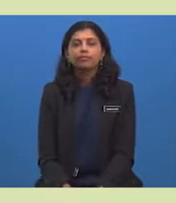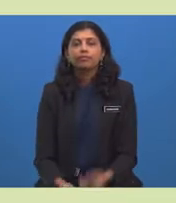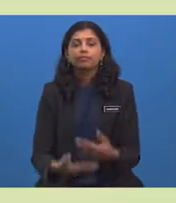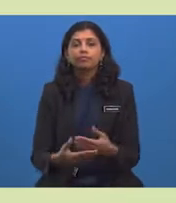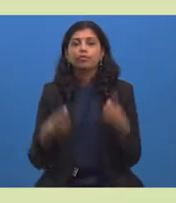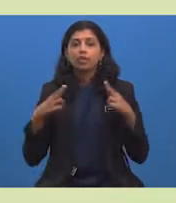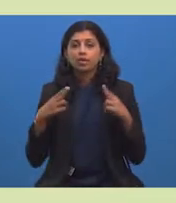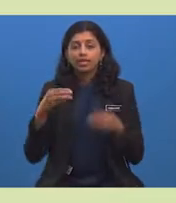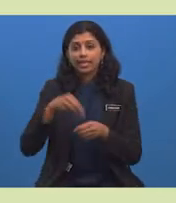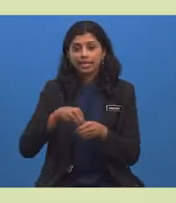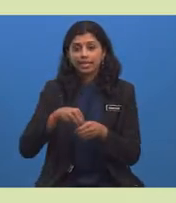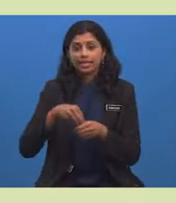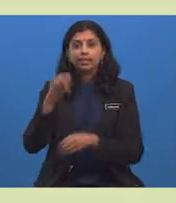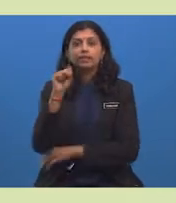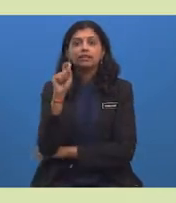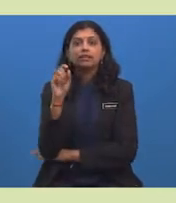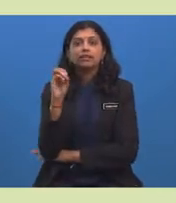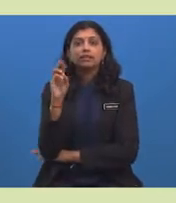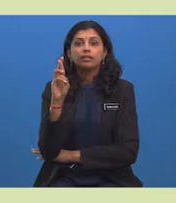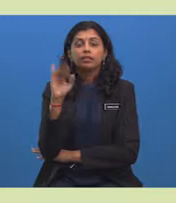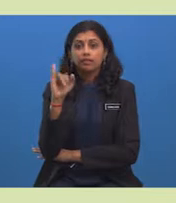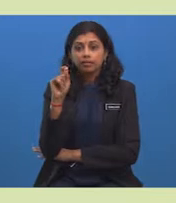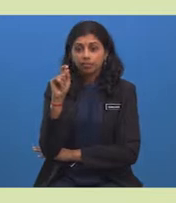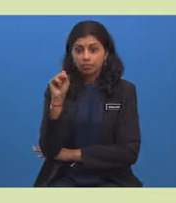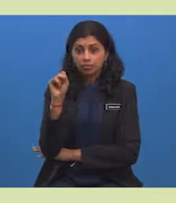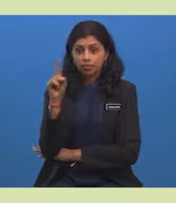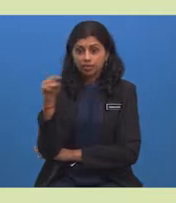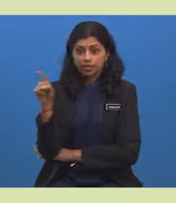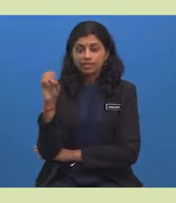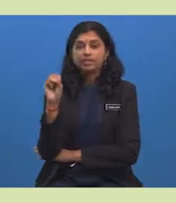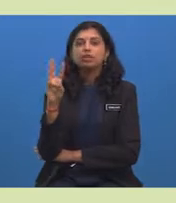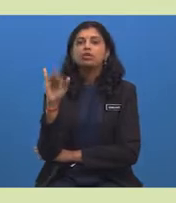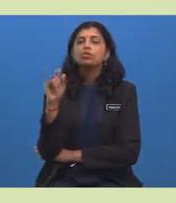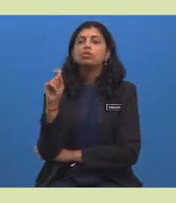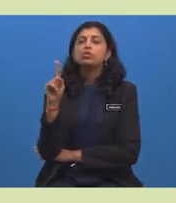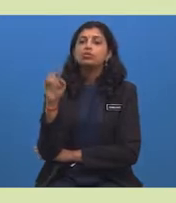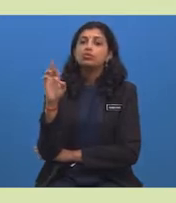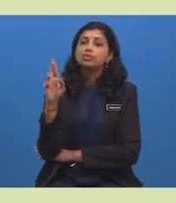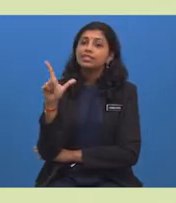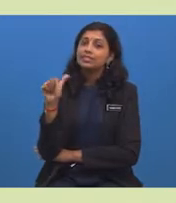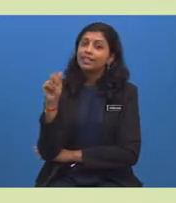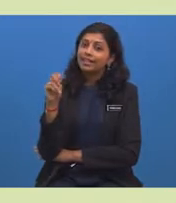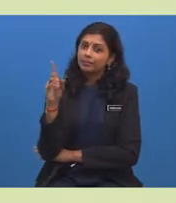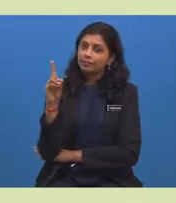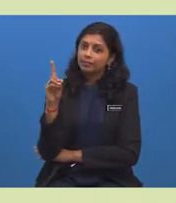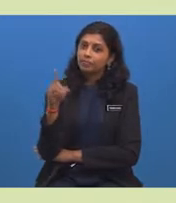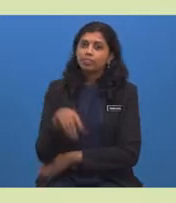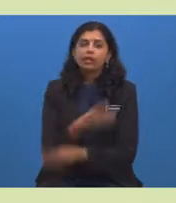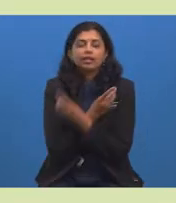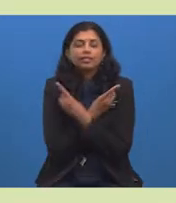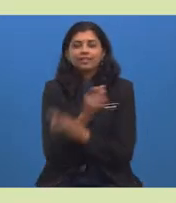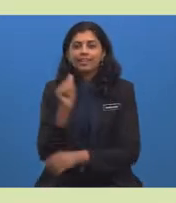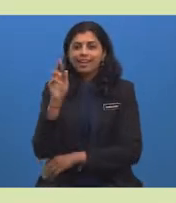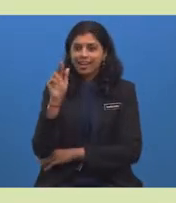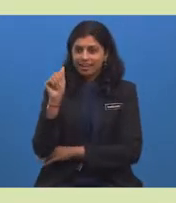holiday in St. Moritz, Switzerland. Let me read it for you. Dear Ara,